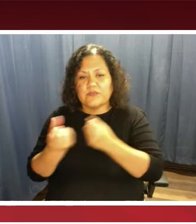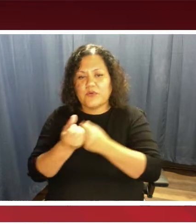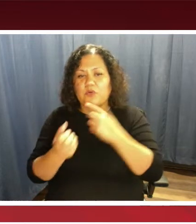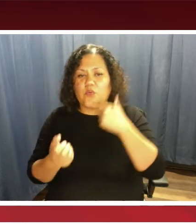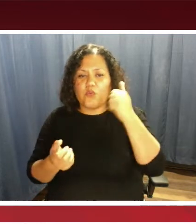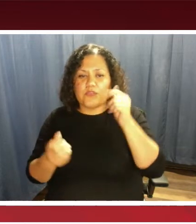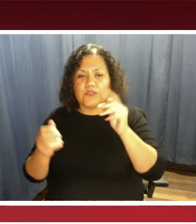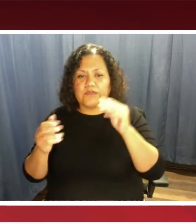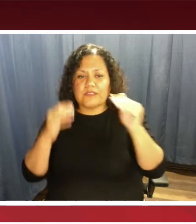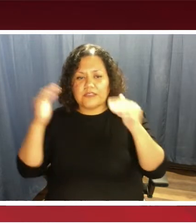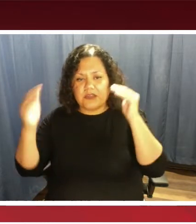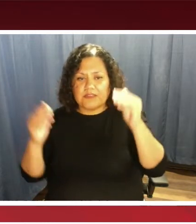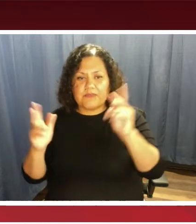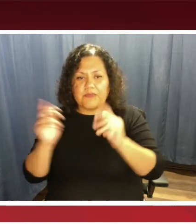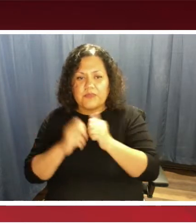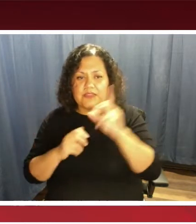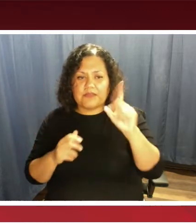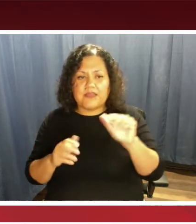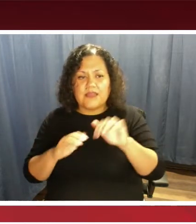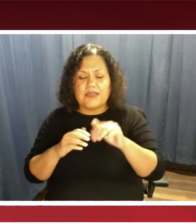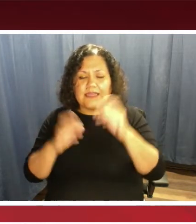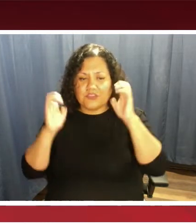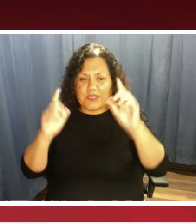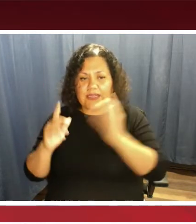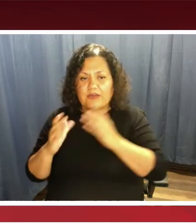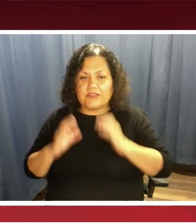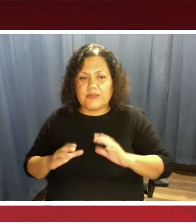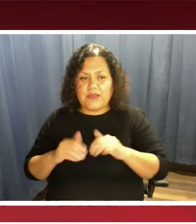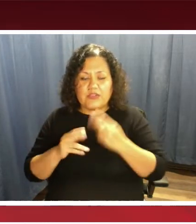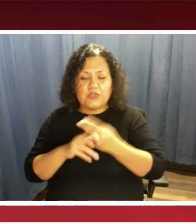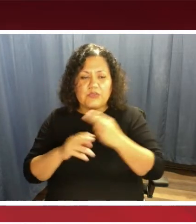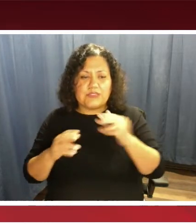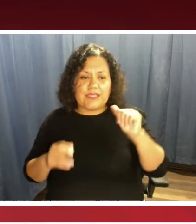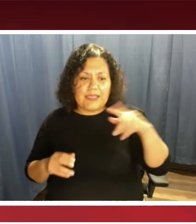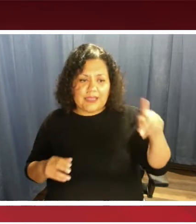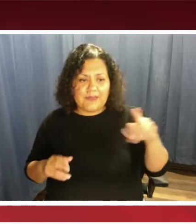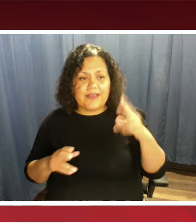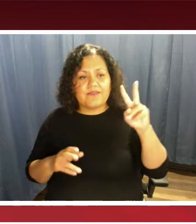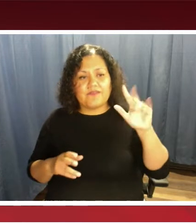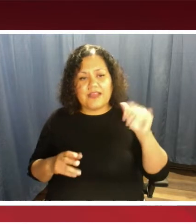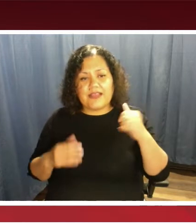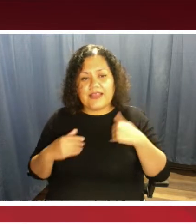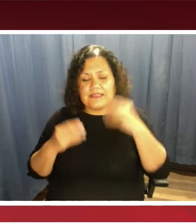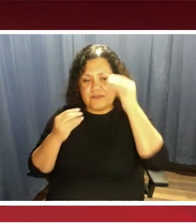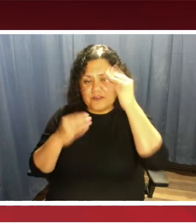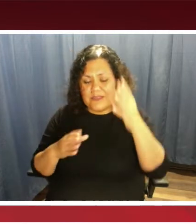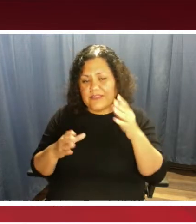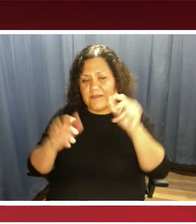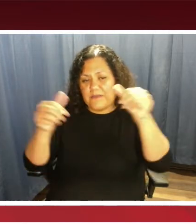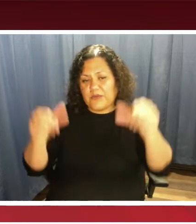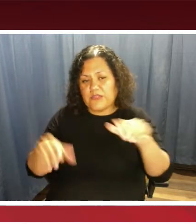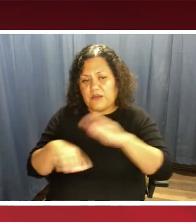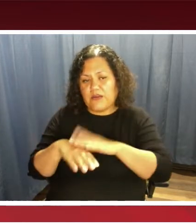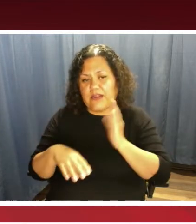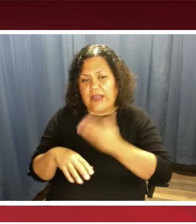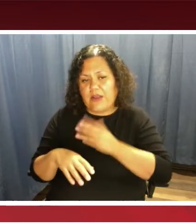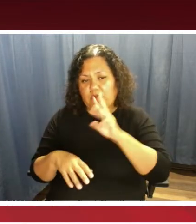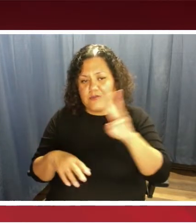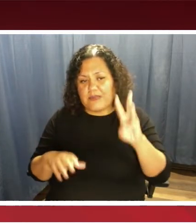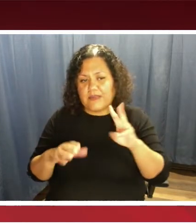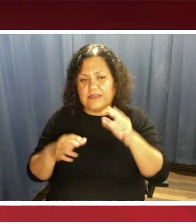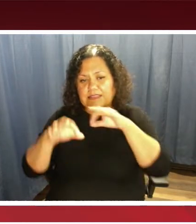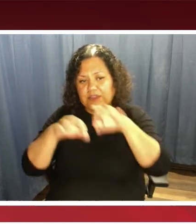educate our customers on how to use the app. Also, VIA has information posted on our website describing how to use the app.